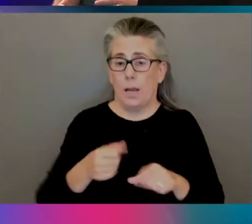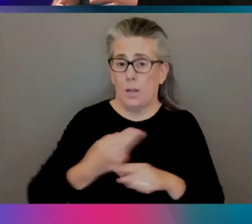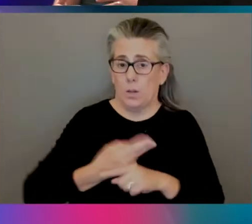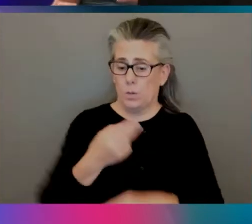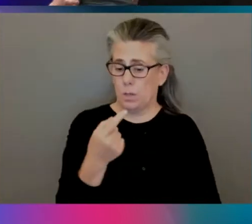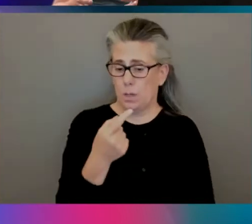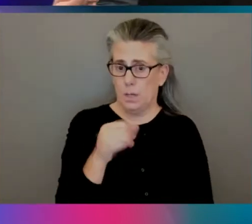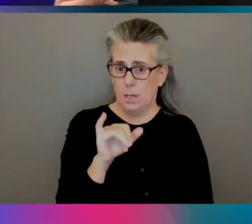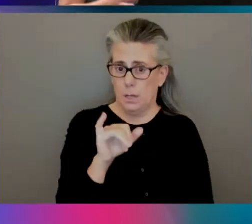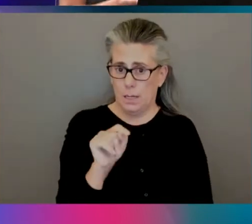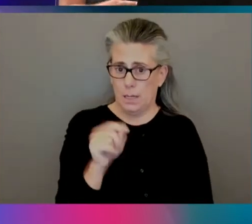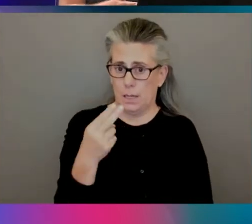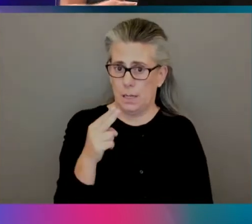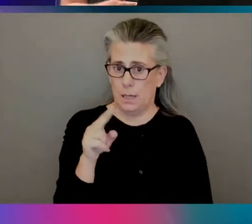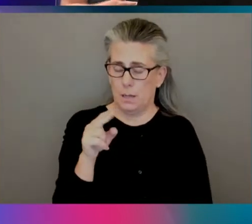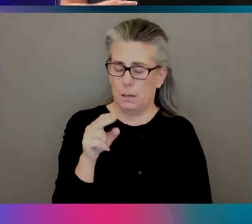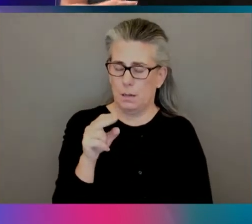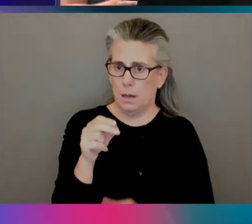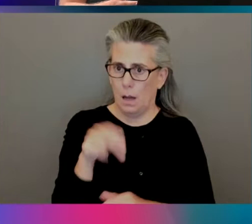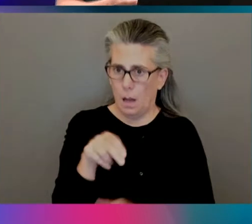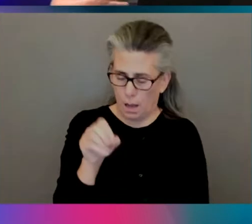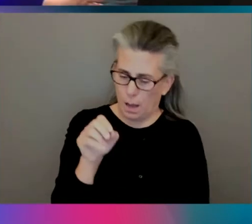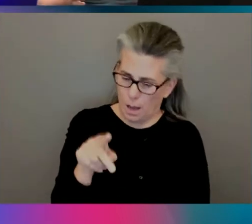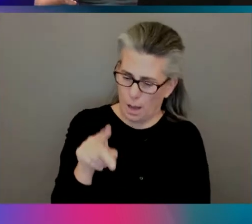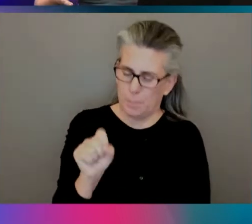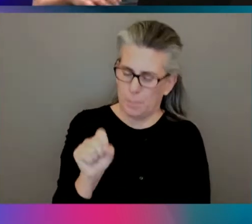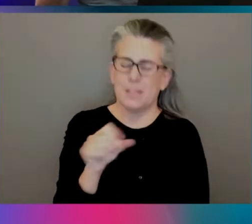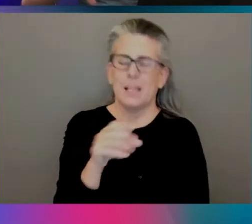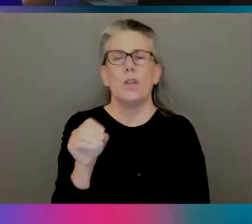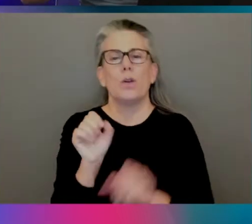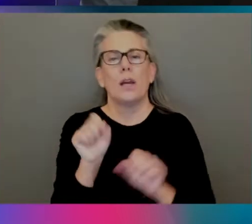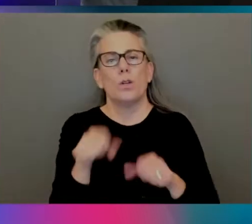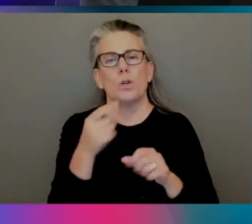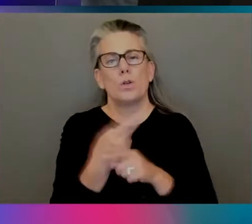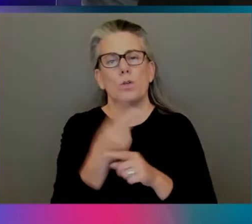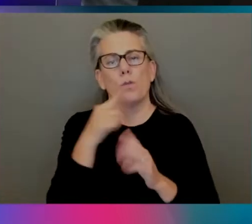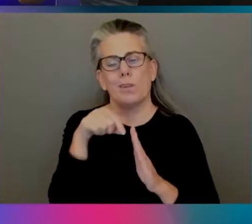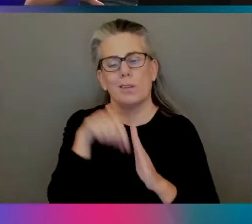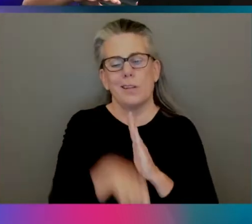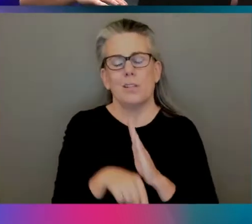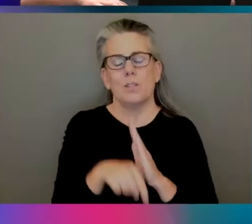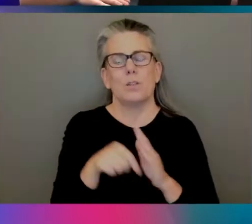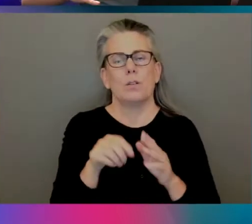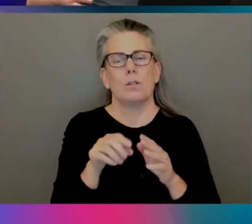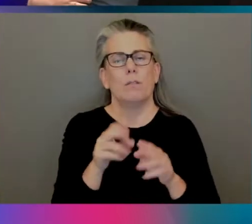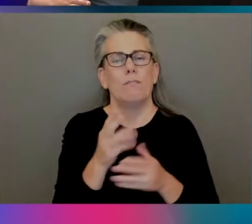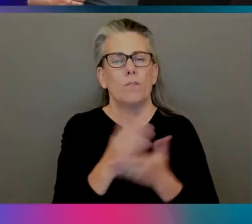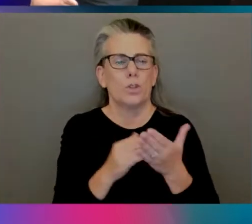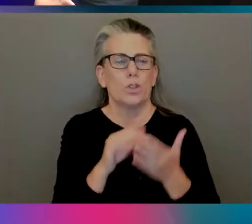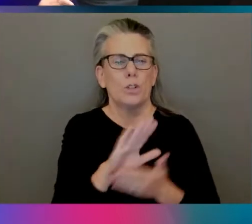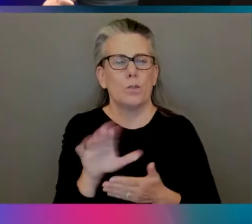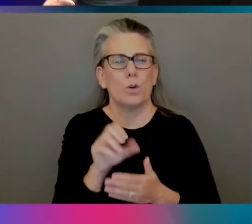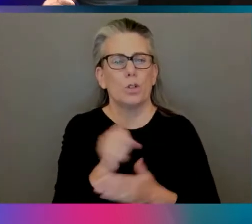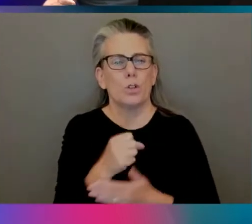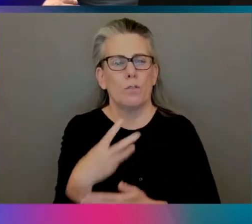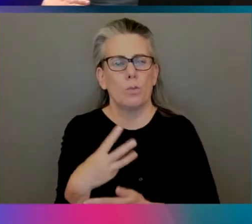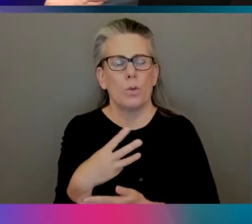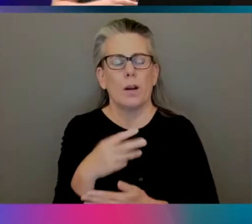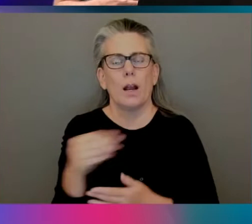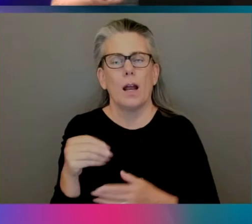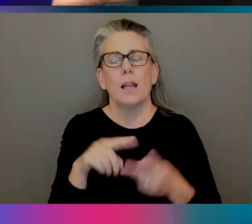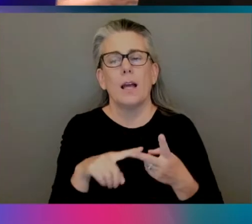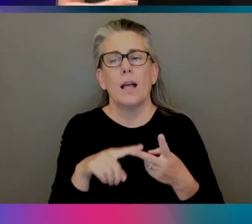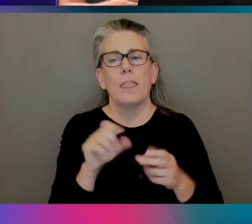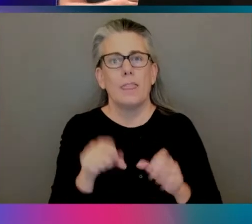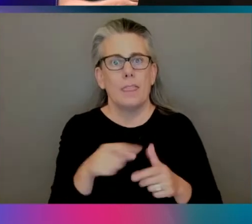And use that with, like, intense versioning of your software, and then a little bit of tooling, a little pepper on the top. And now you have, like, a complete system that allows you to